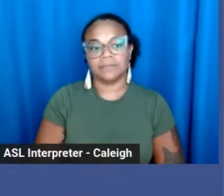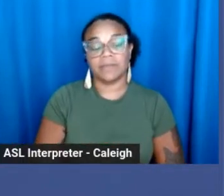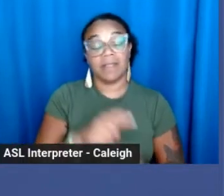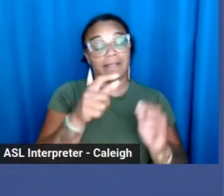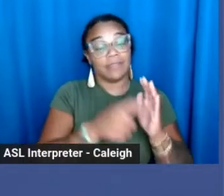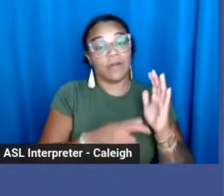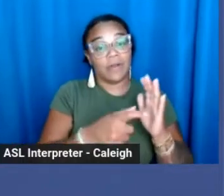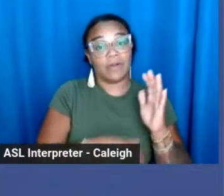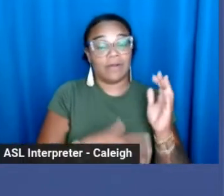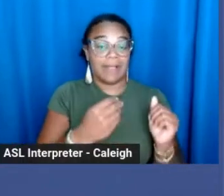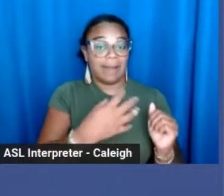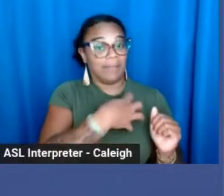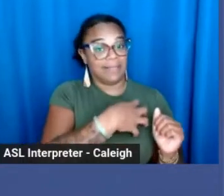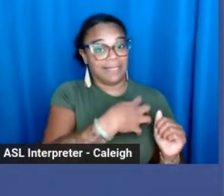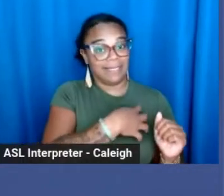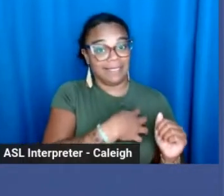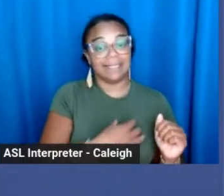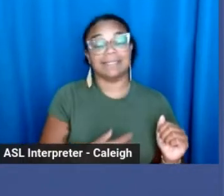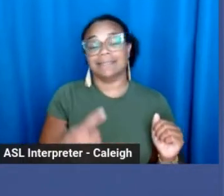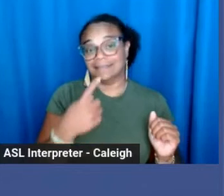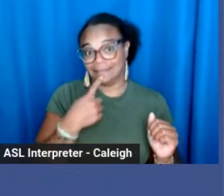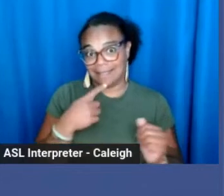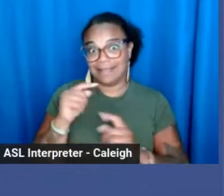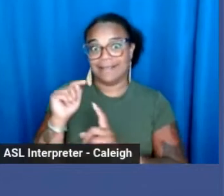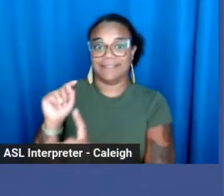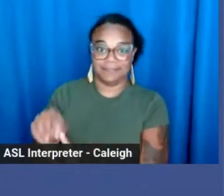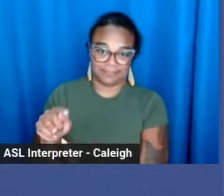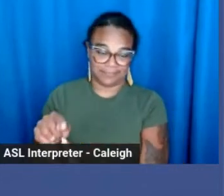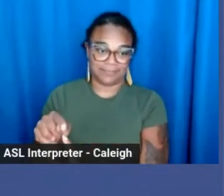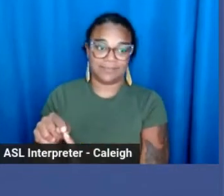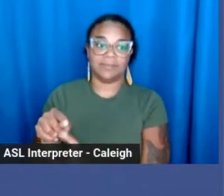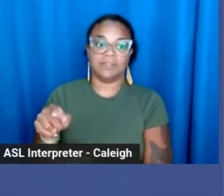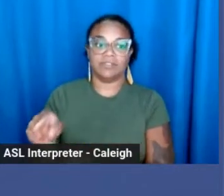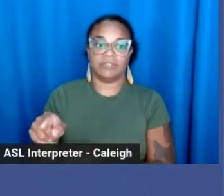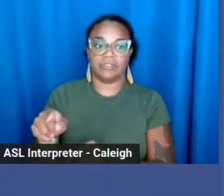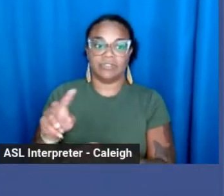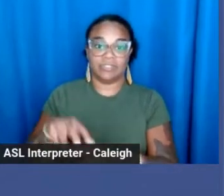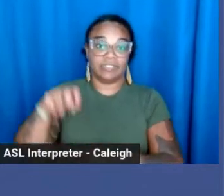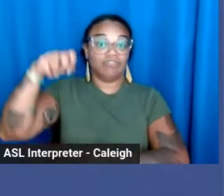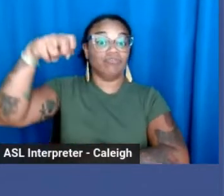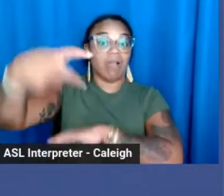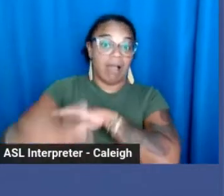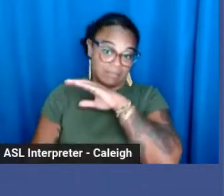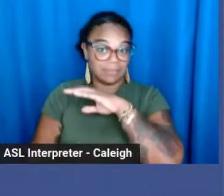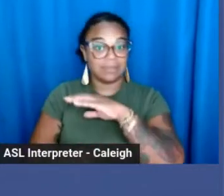and police officers that she jumped to her death.